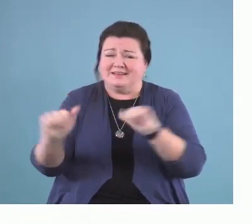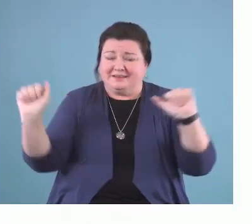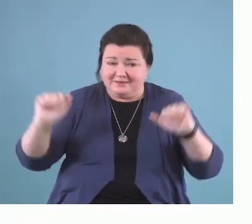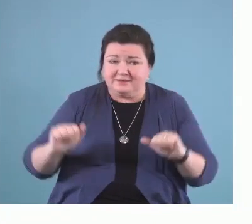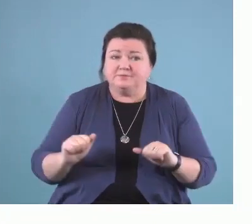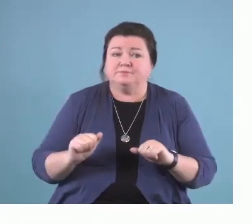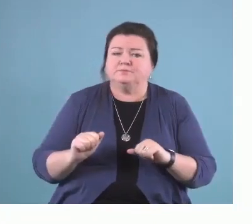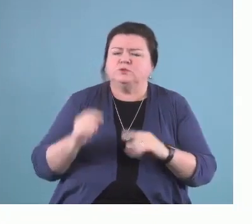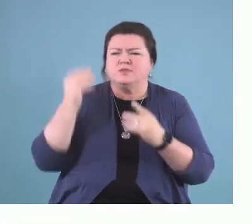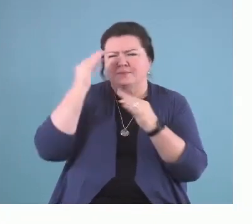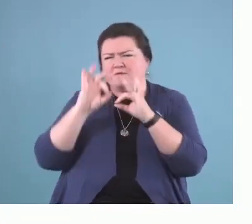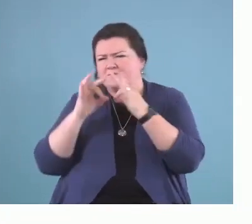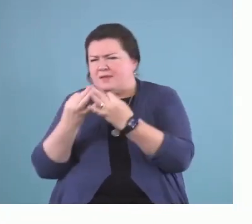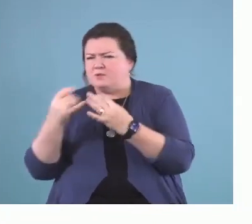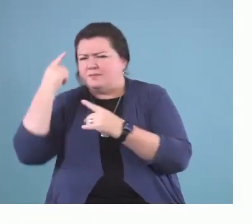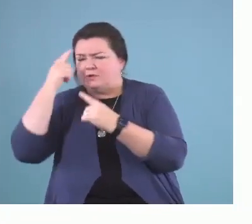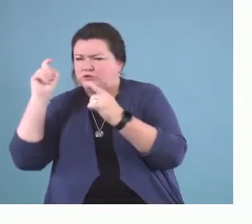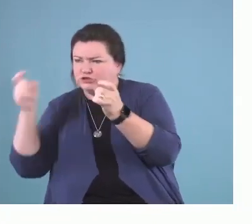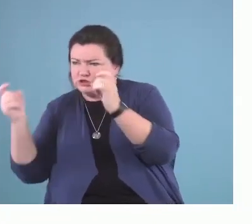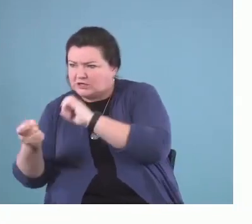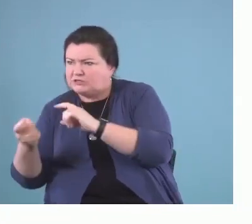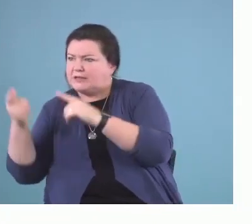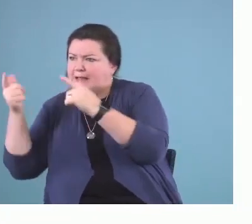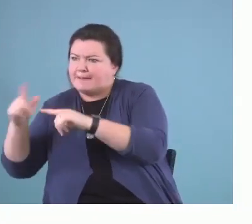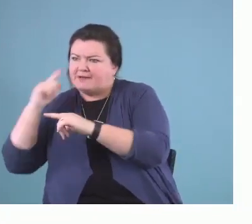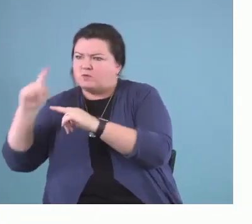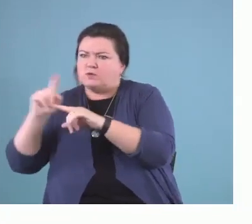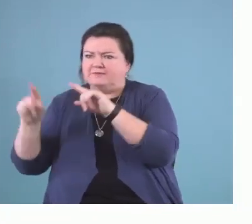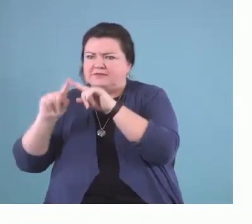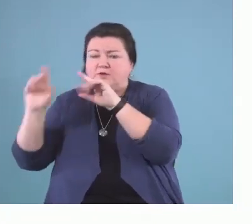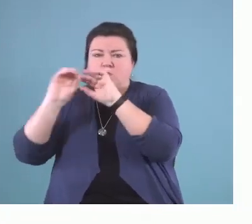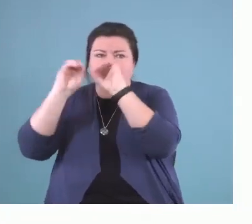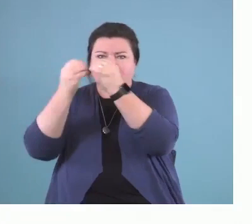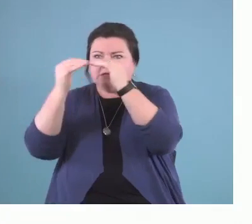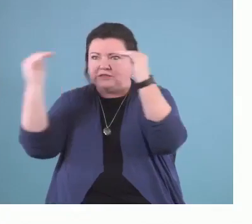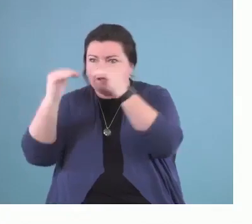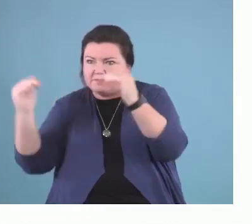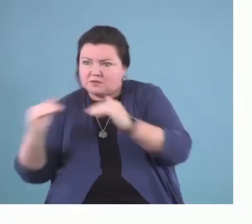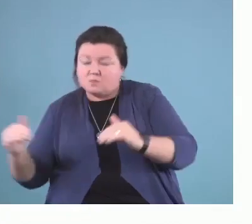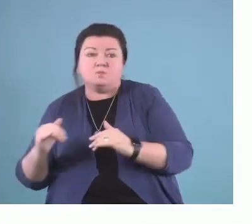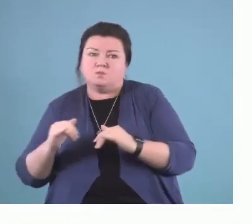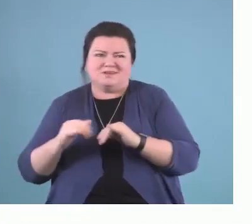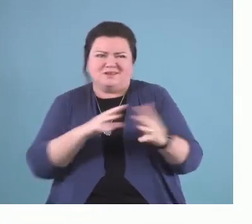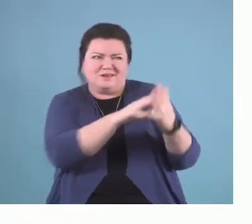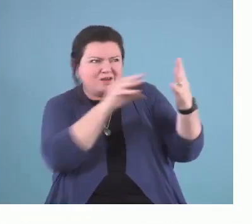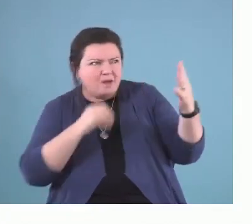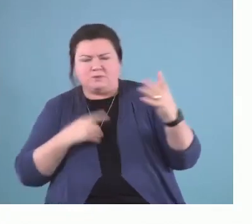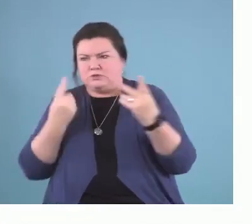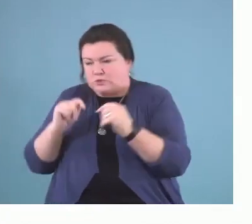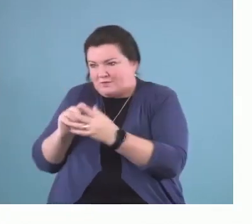about some of the changes we have at the organization level that needs to be done, we often do the same thing, right? We try to fix